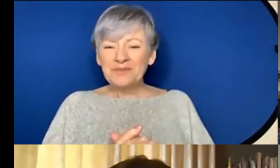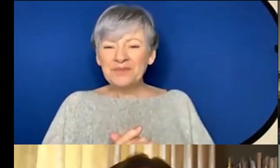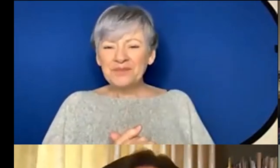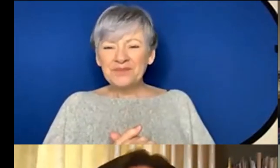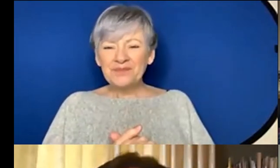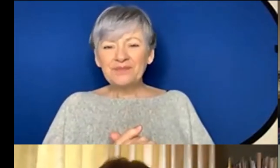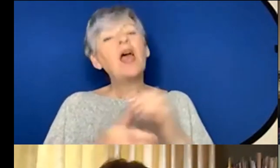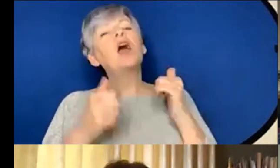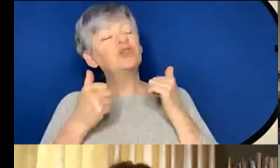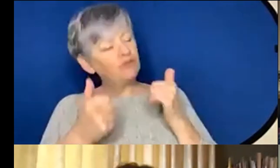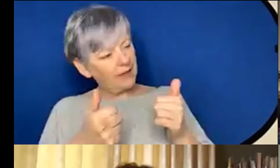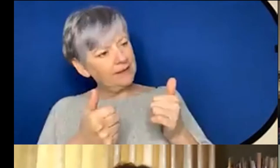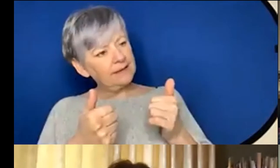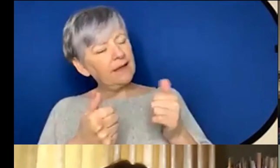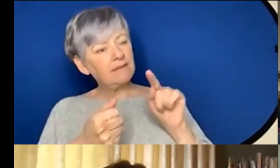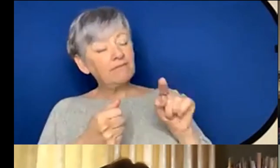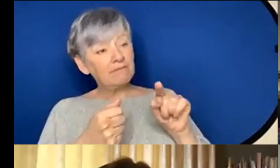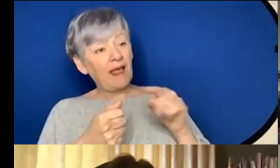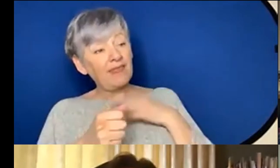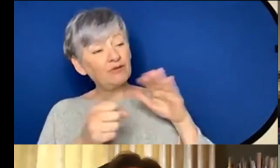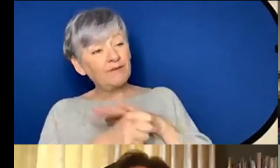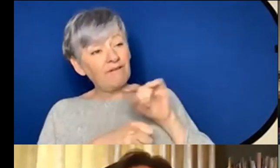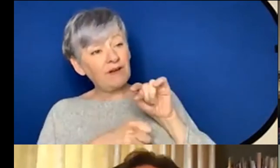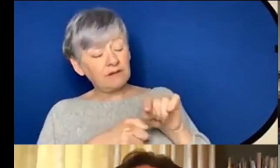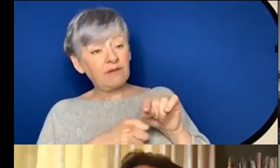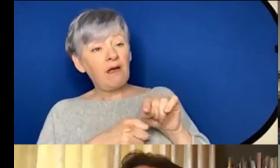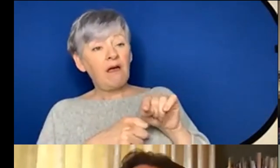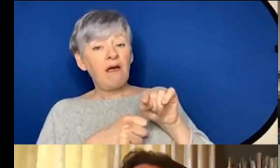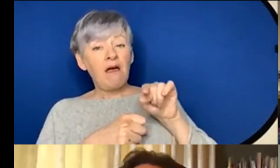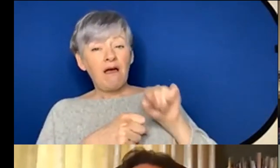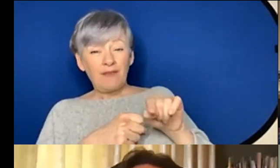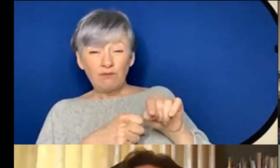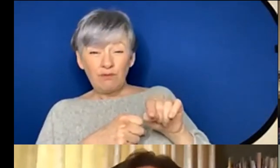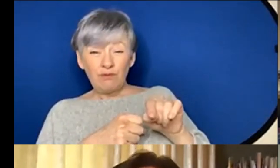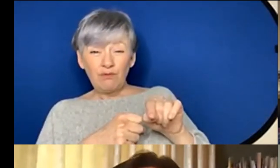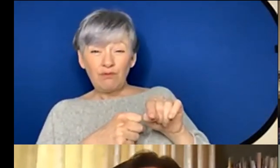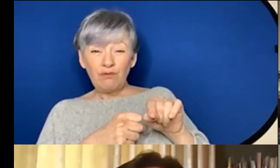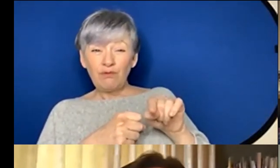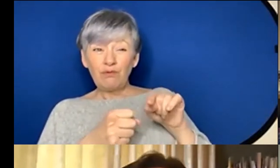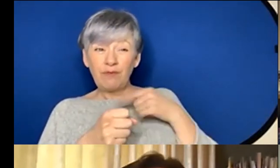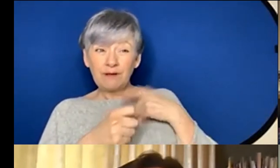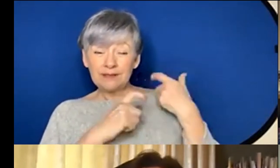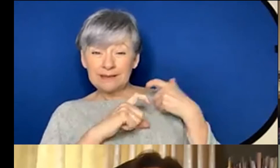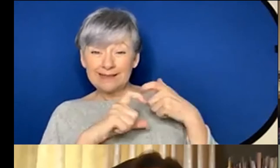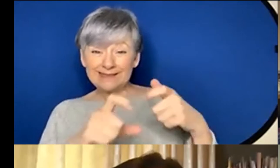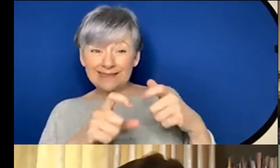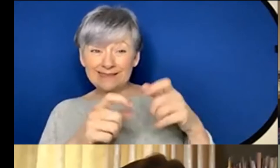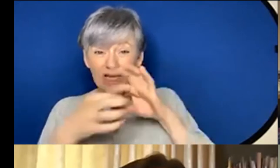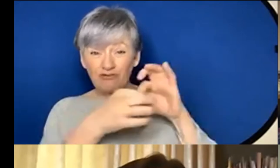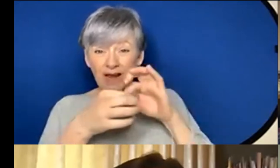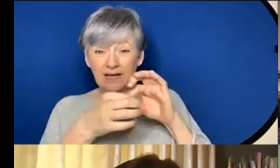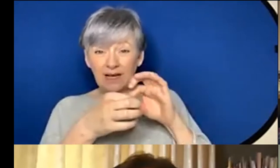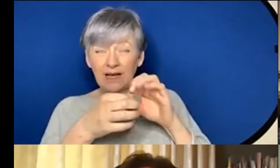Great yes so I think the you mentioned as well yeah the the fact that there's a there's an existing network in the northeast